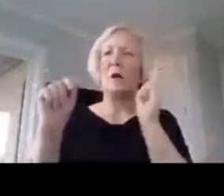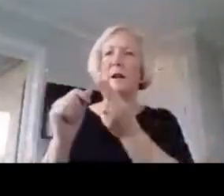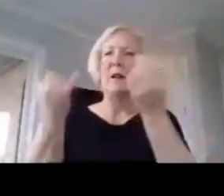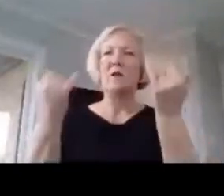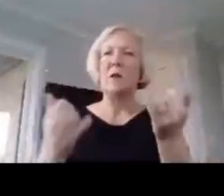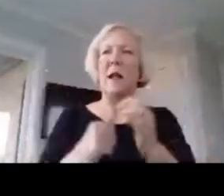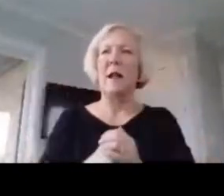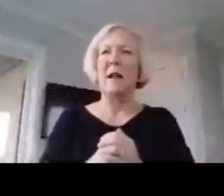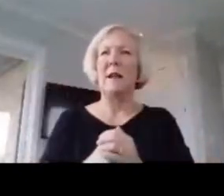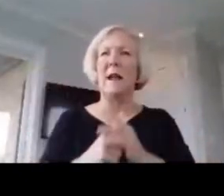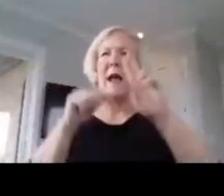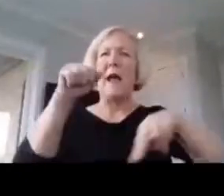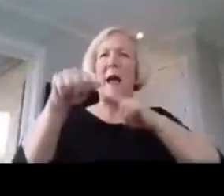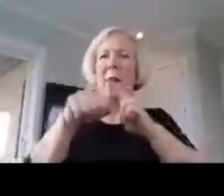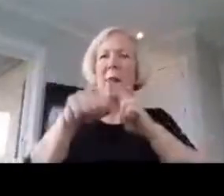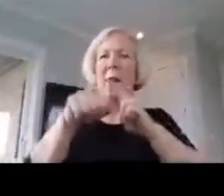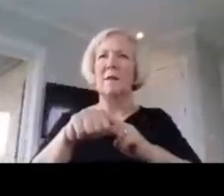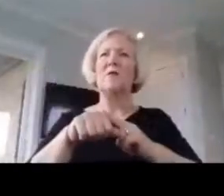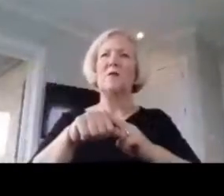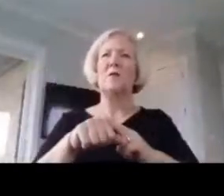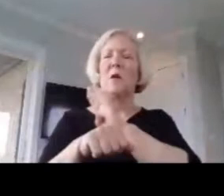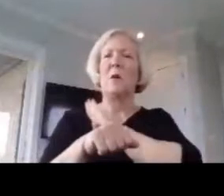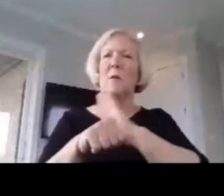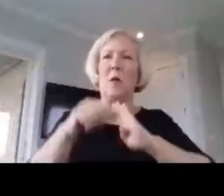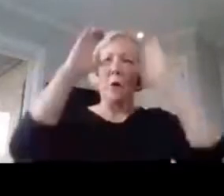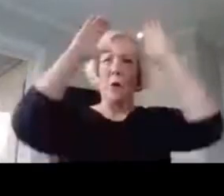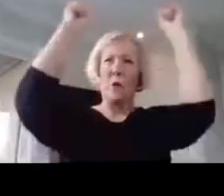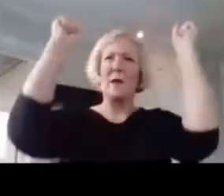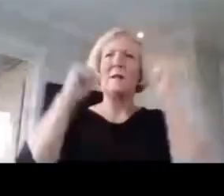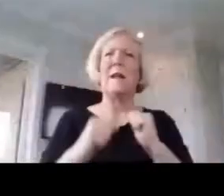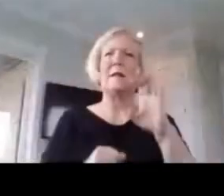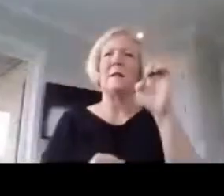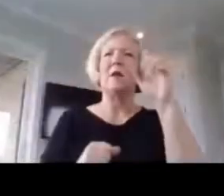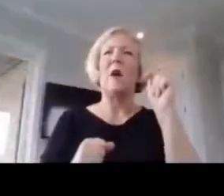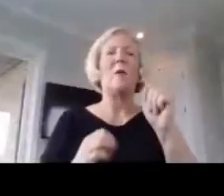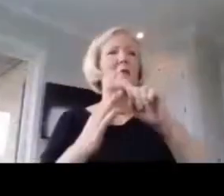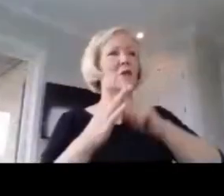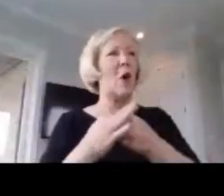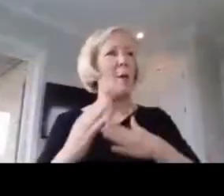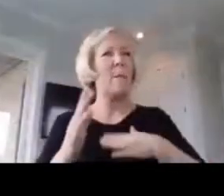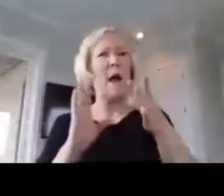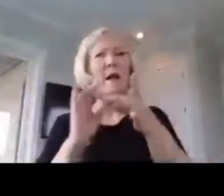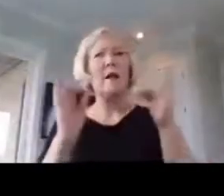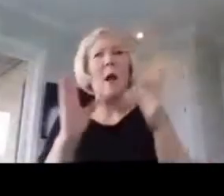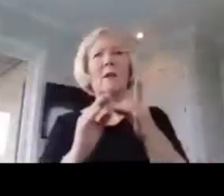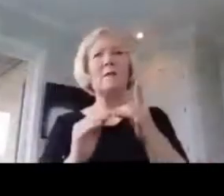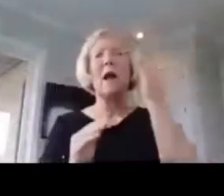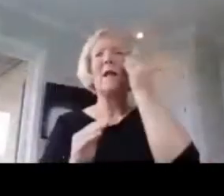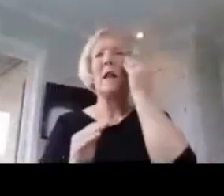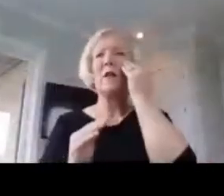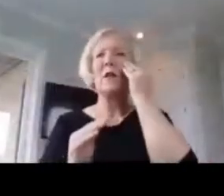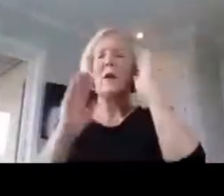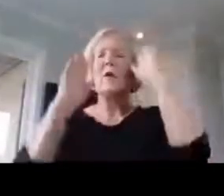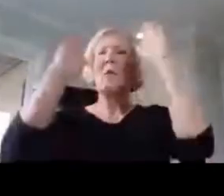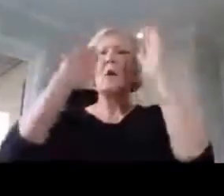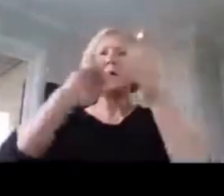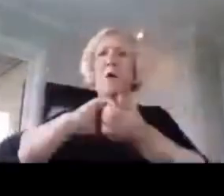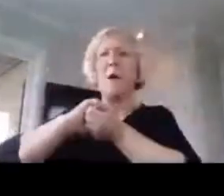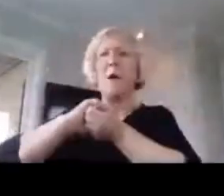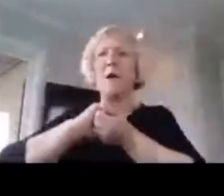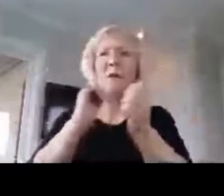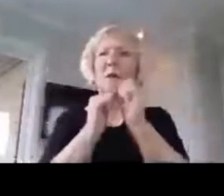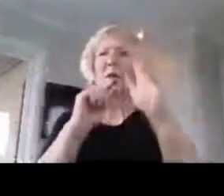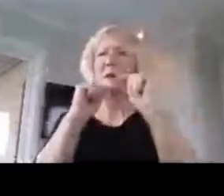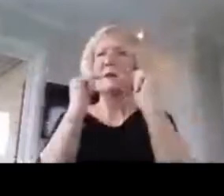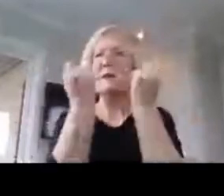National Board's President and CEO, I'll start my remarks by acknowledging the great partnership that we have with your team here